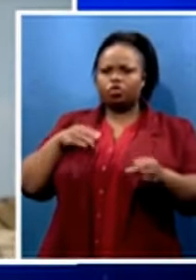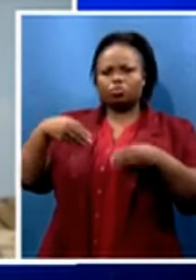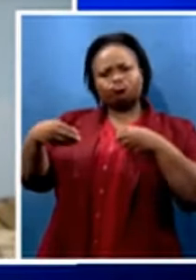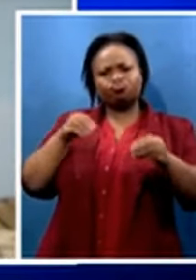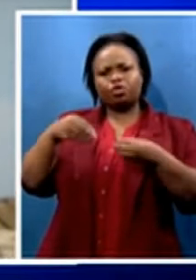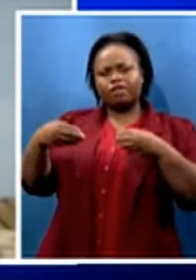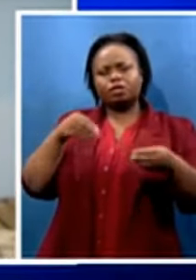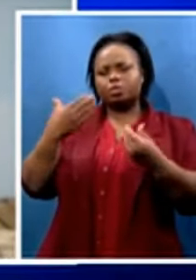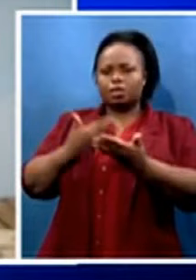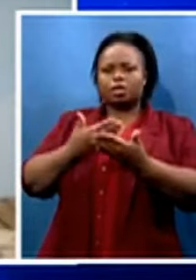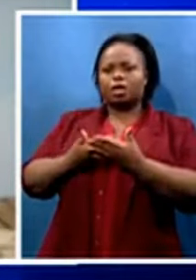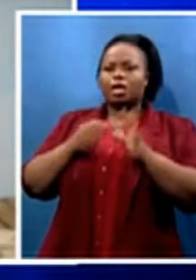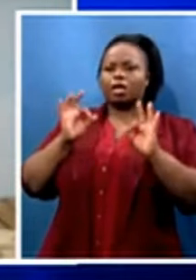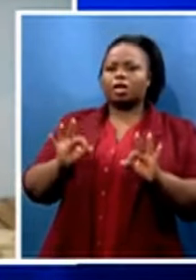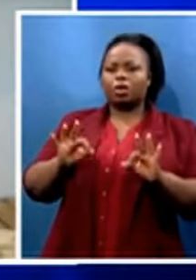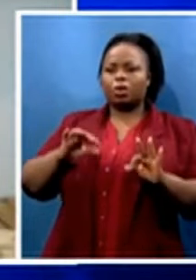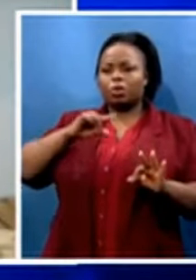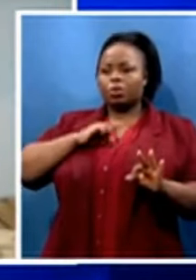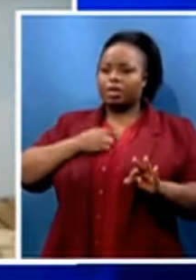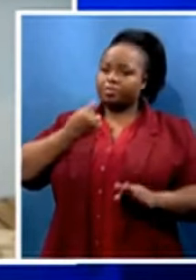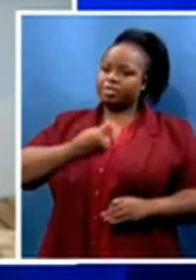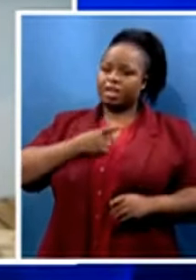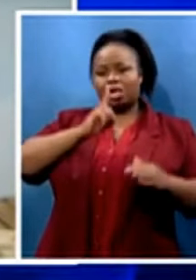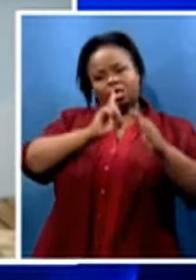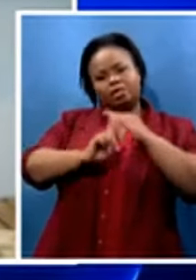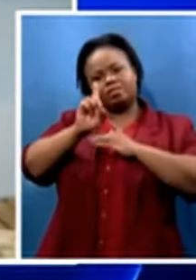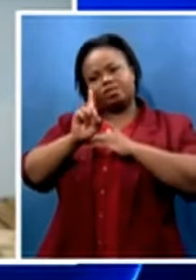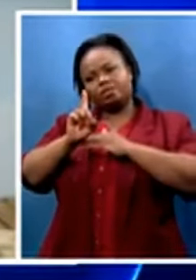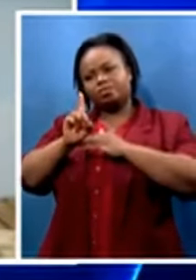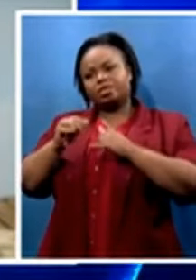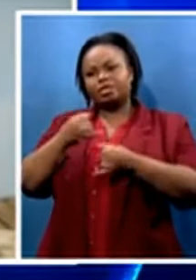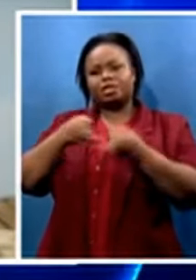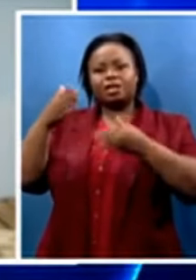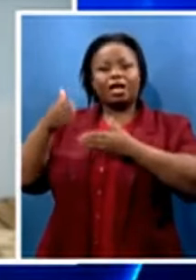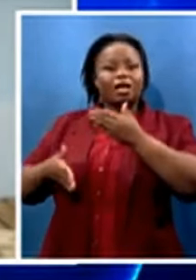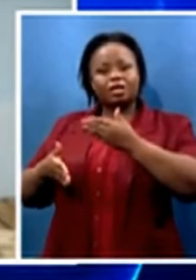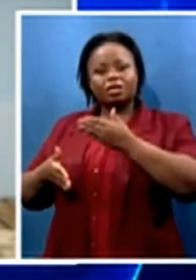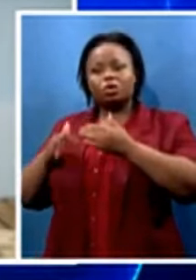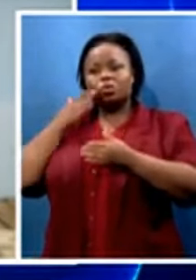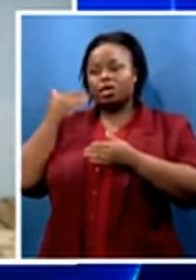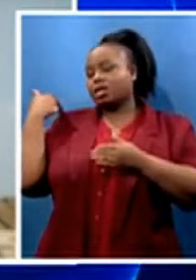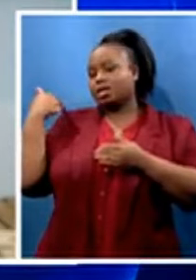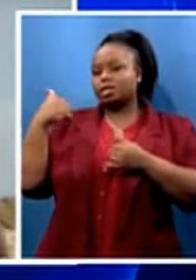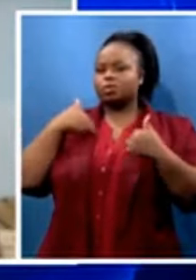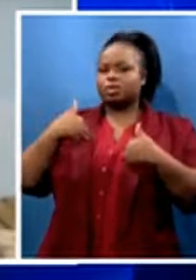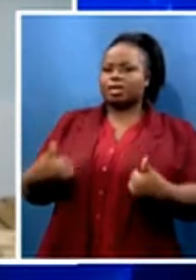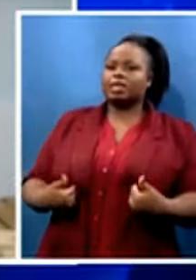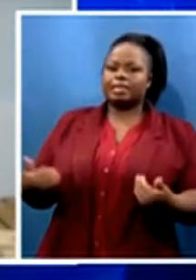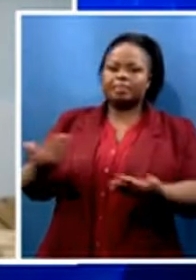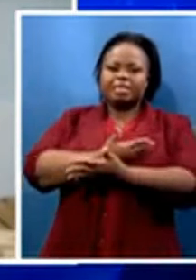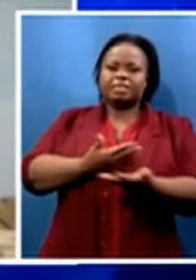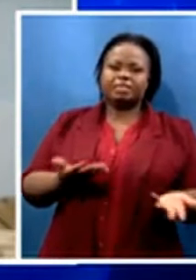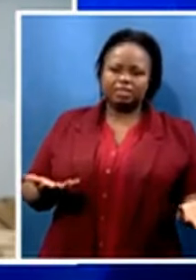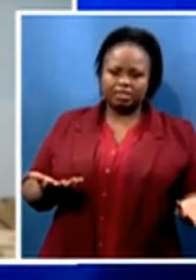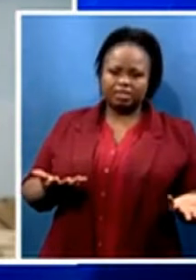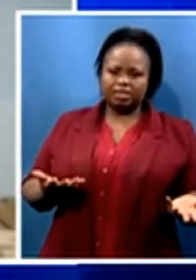over, he missed that deadline. The deadline from handing himself over was on Sunday, and he missed that. So in actuality, he's in another contempt of